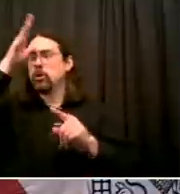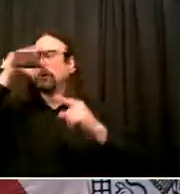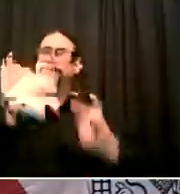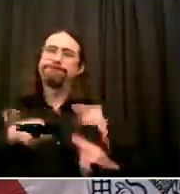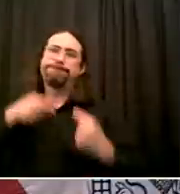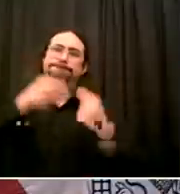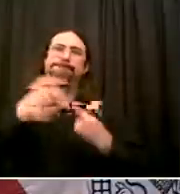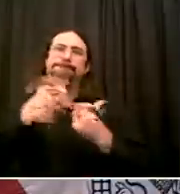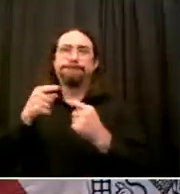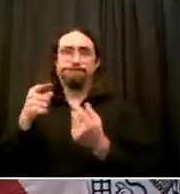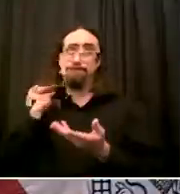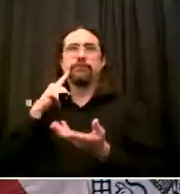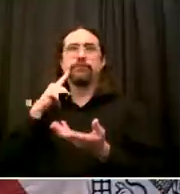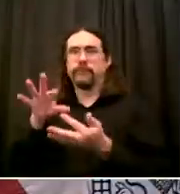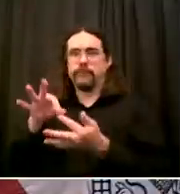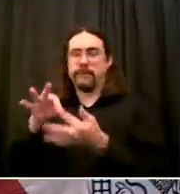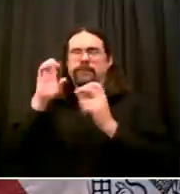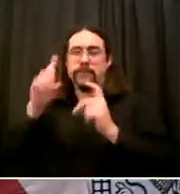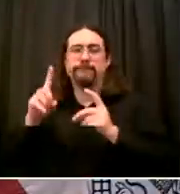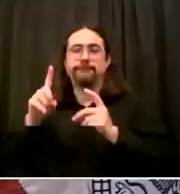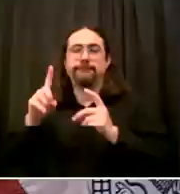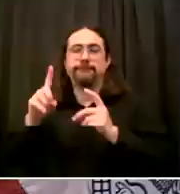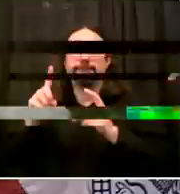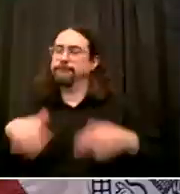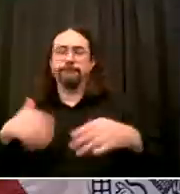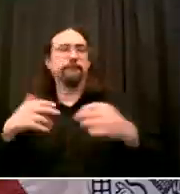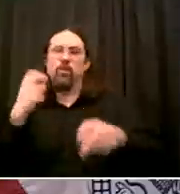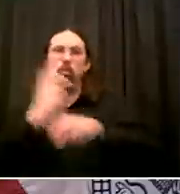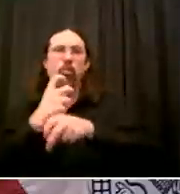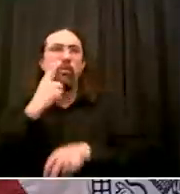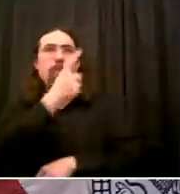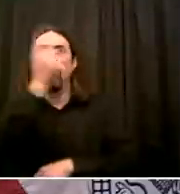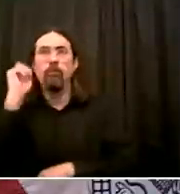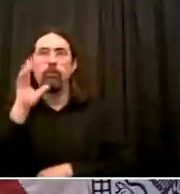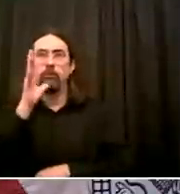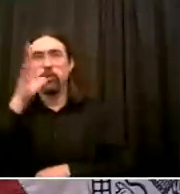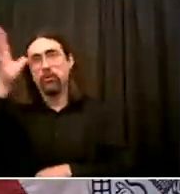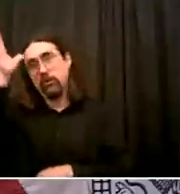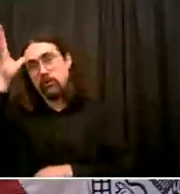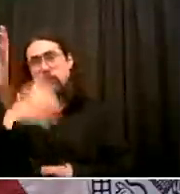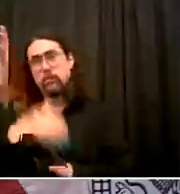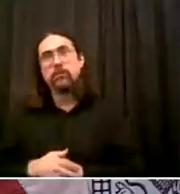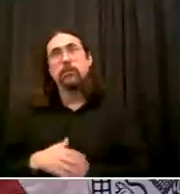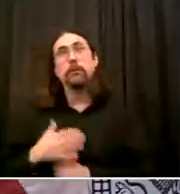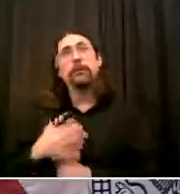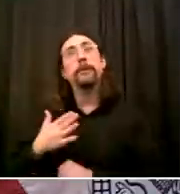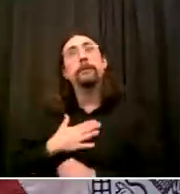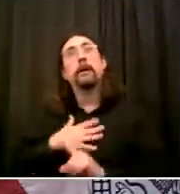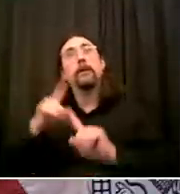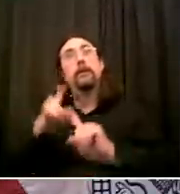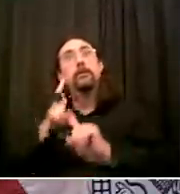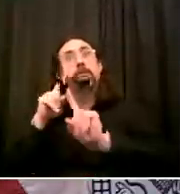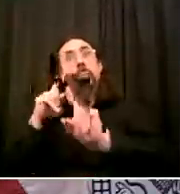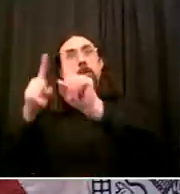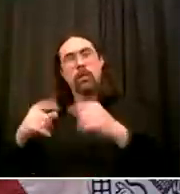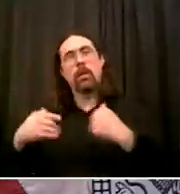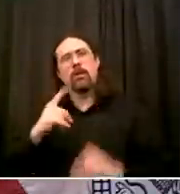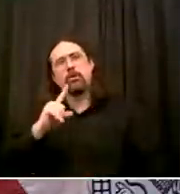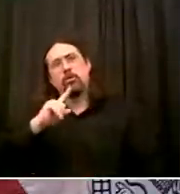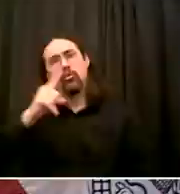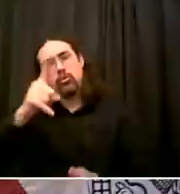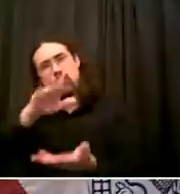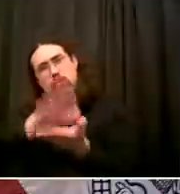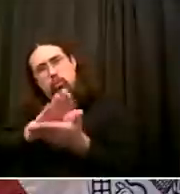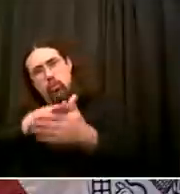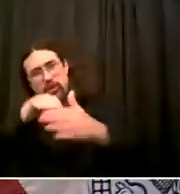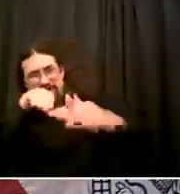in-person learning again We are trying to figure out right now if there's a way to do that We're not ready yet That's the first thing I want to